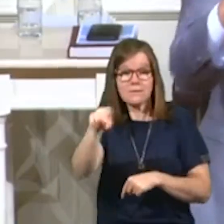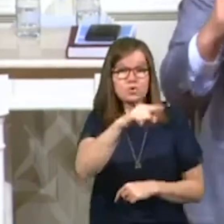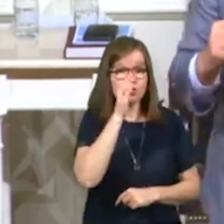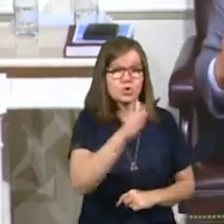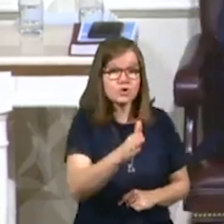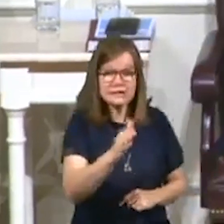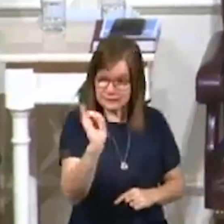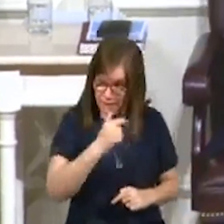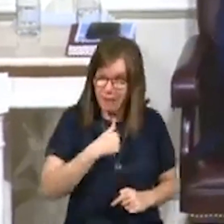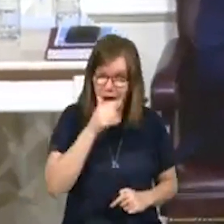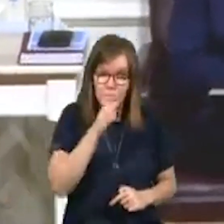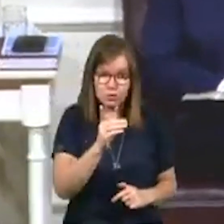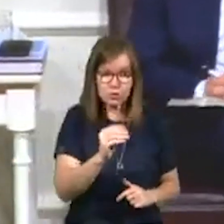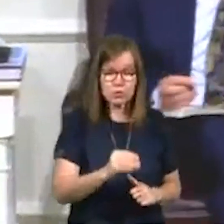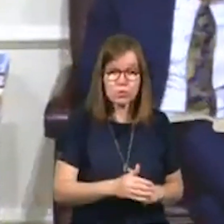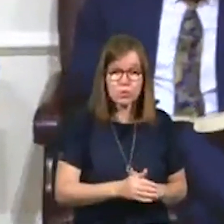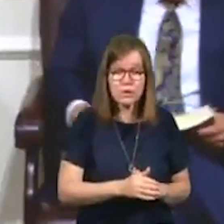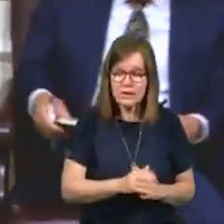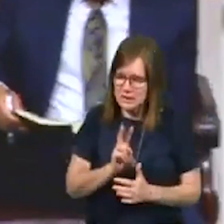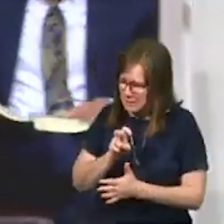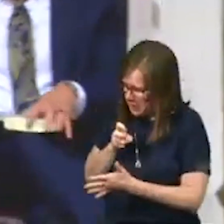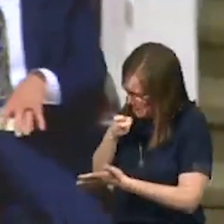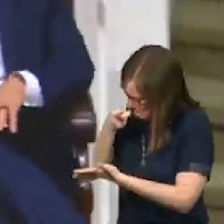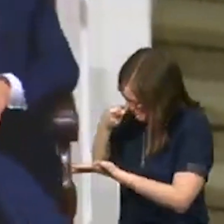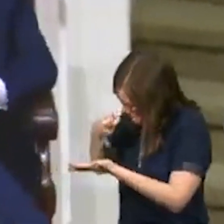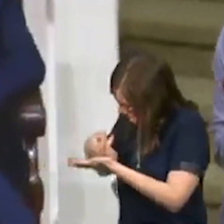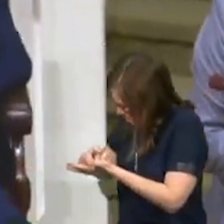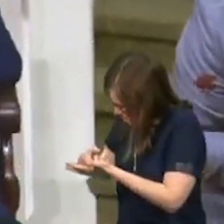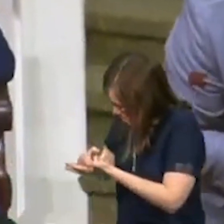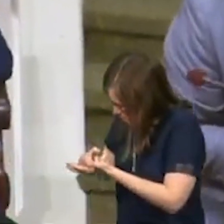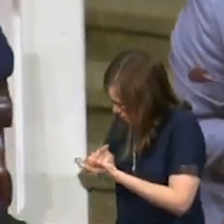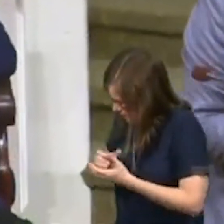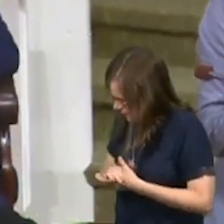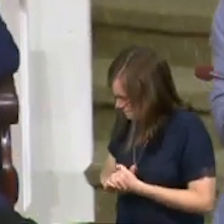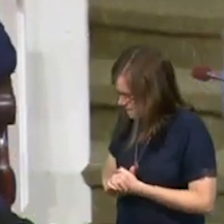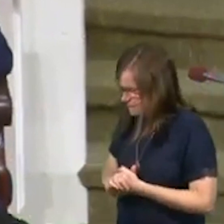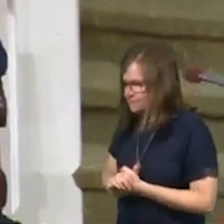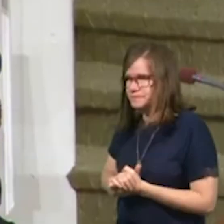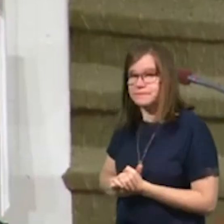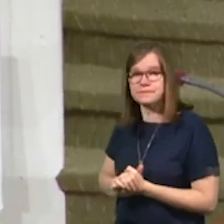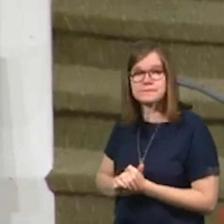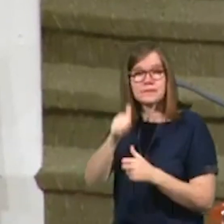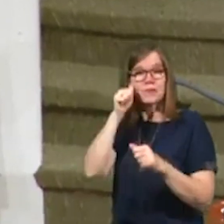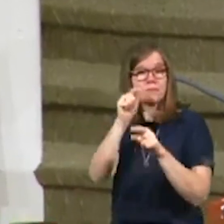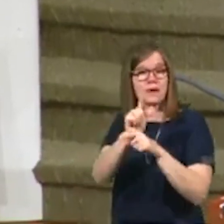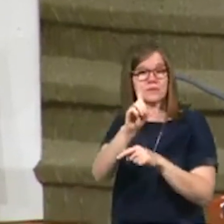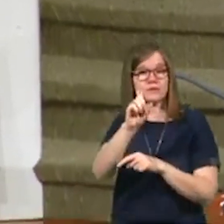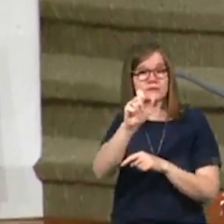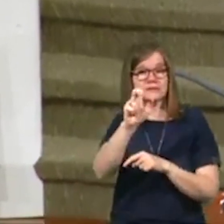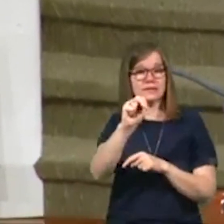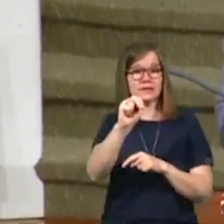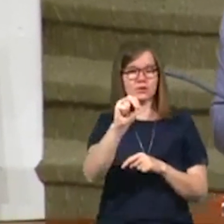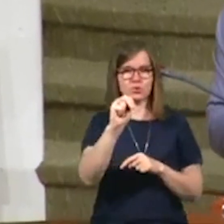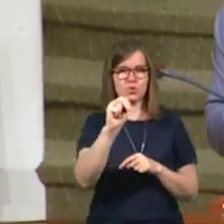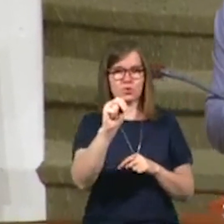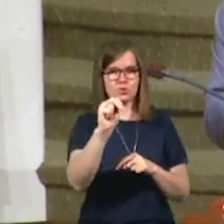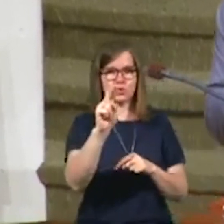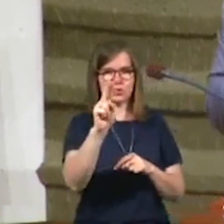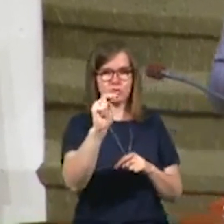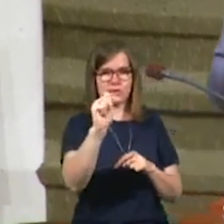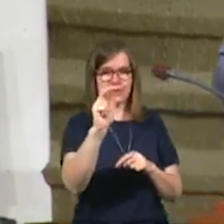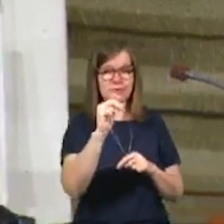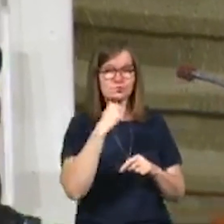just like I would do. She falls at his feet. Brother Dean Noonan told the story at camp